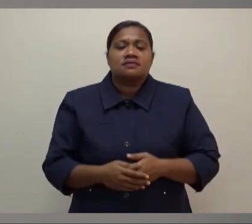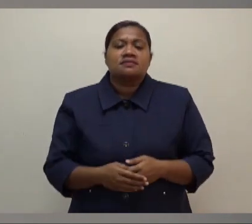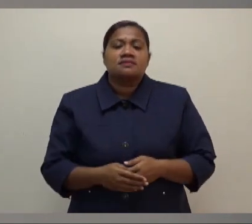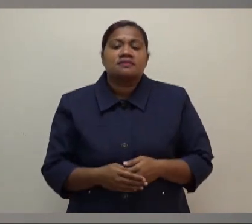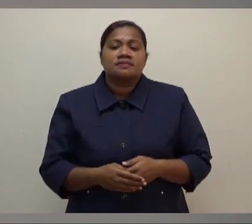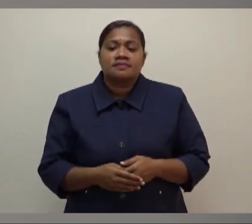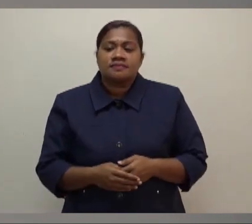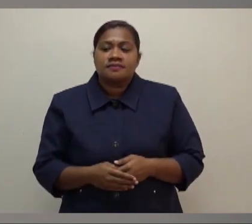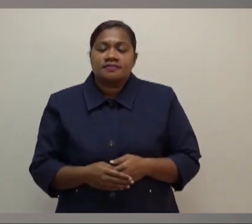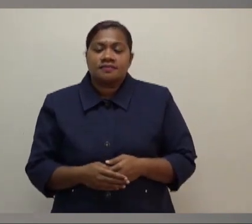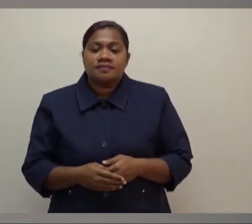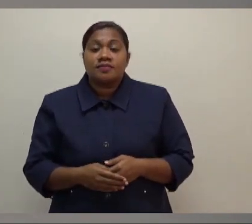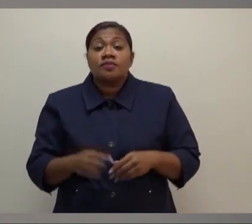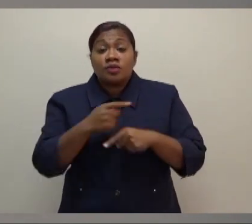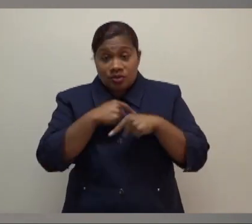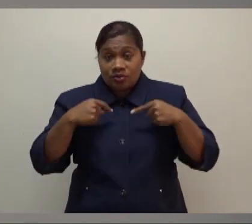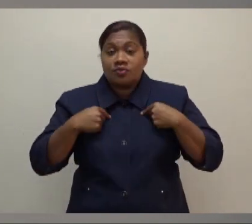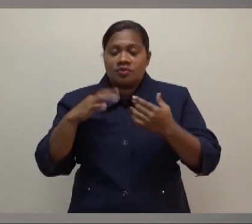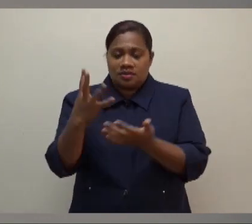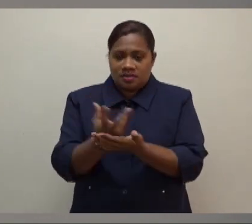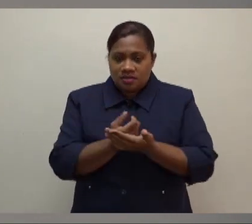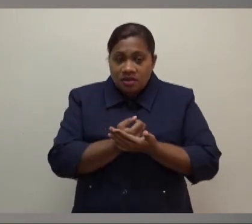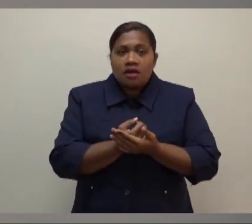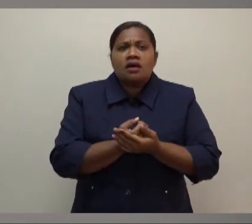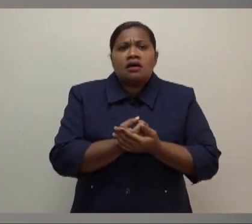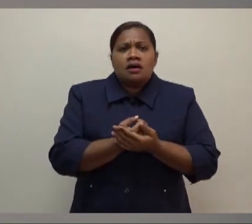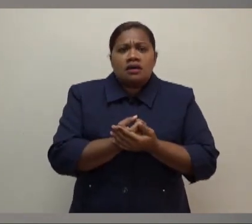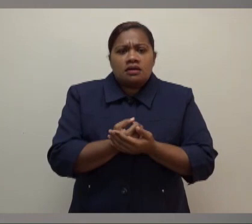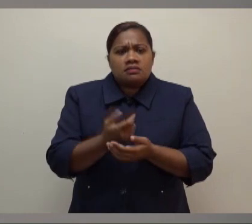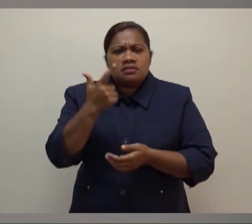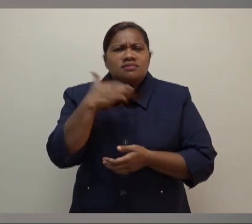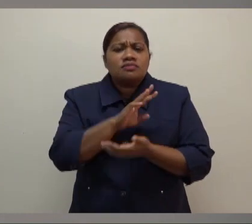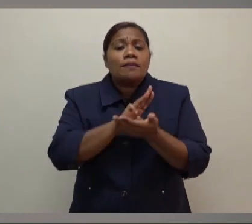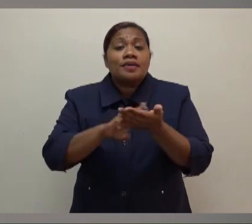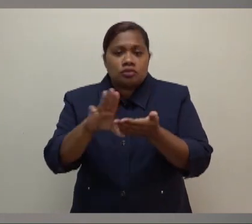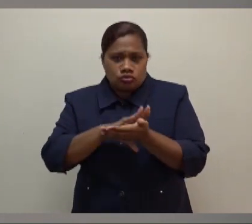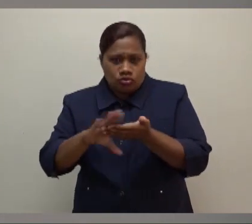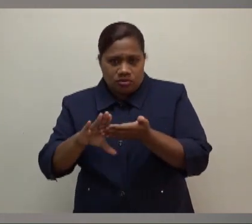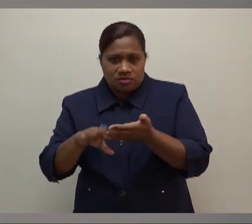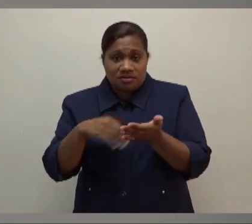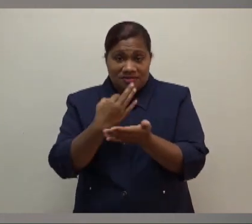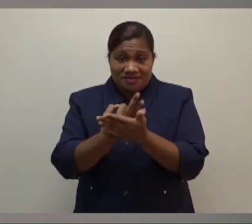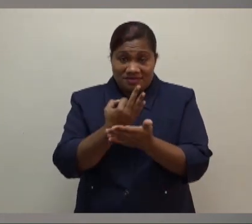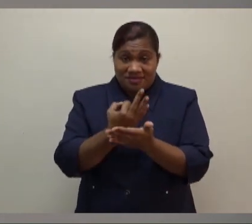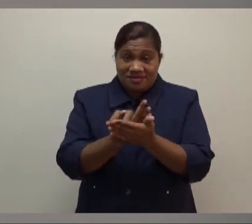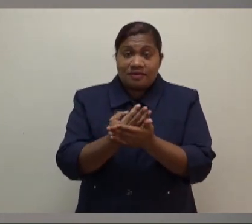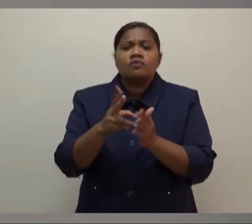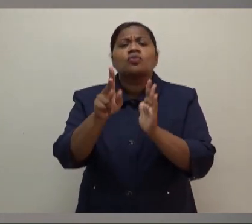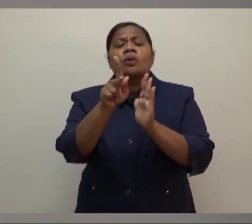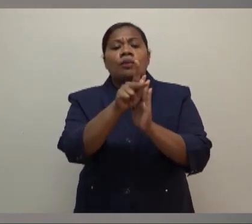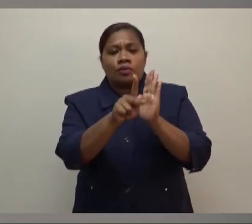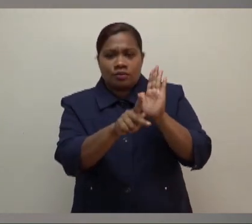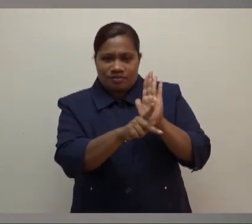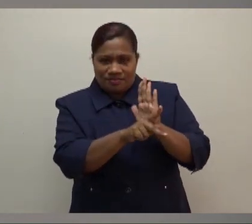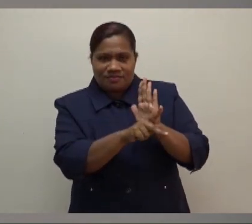on. We secured over $700 million in highly concessional finance tagged to policy reforms with long-lasting